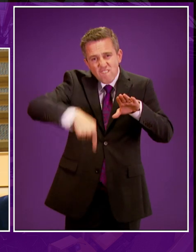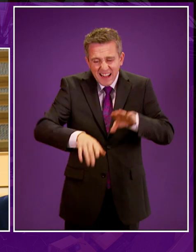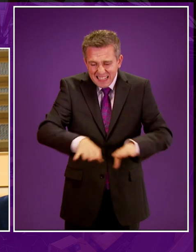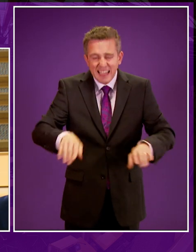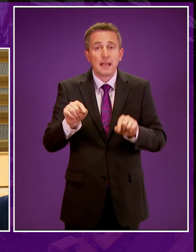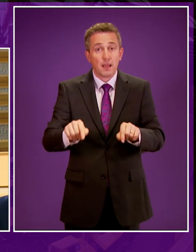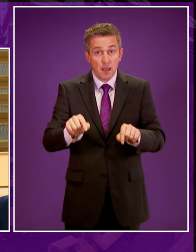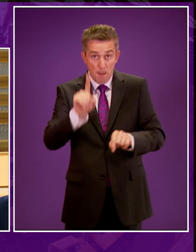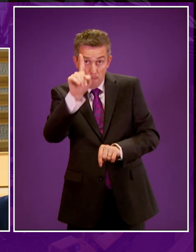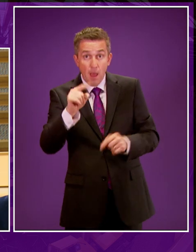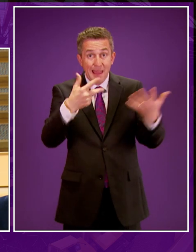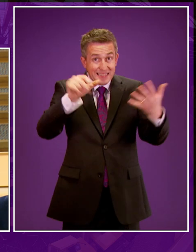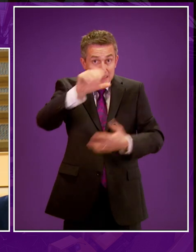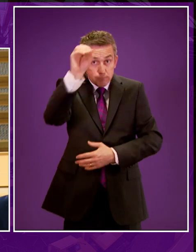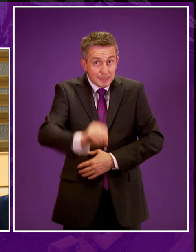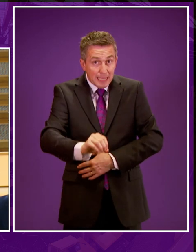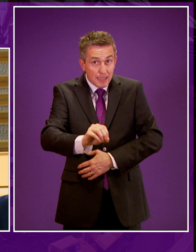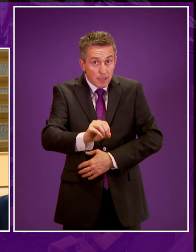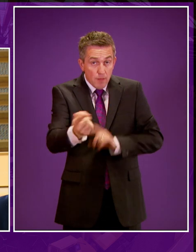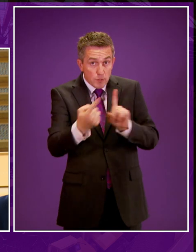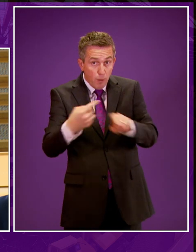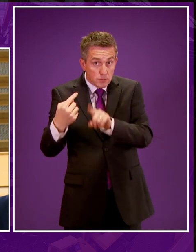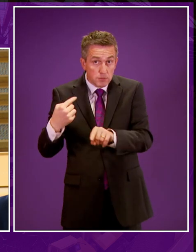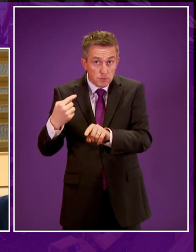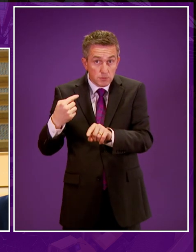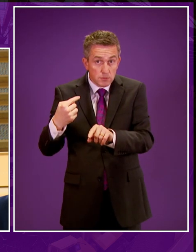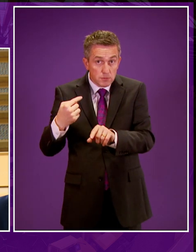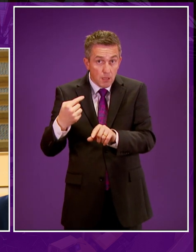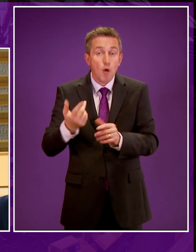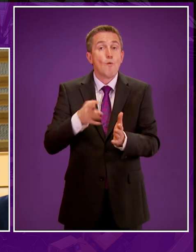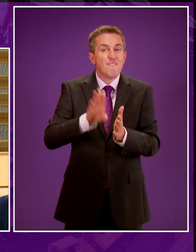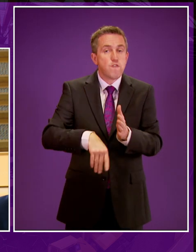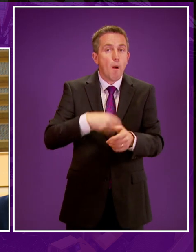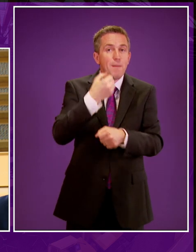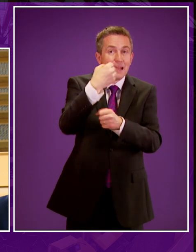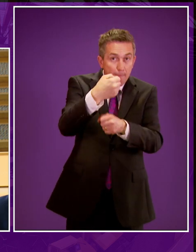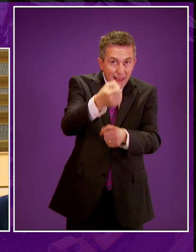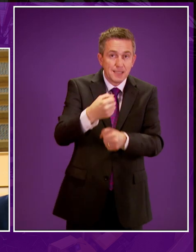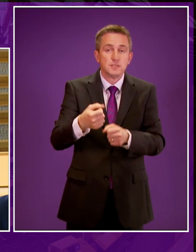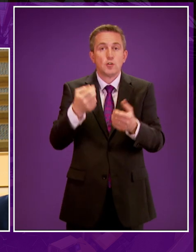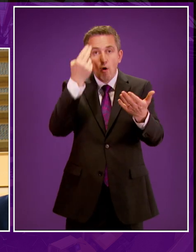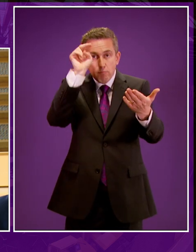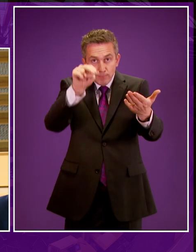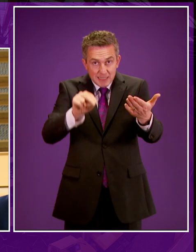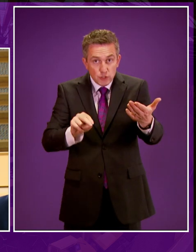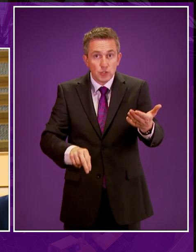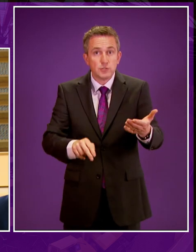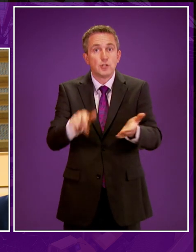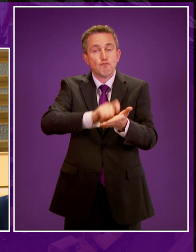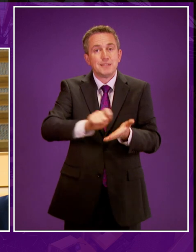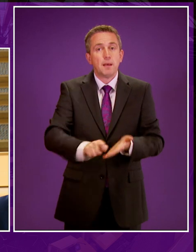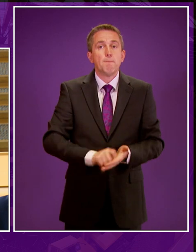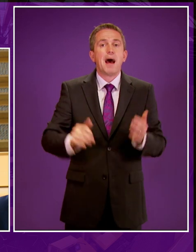86% of those responses were campaign responses or from petitions whipped up by